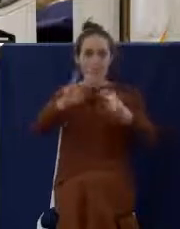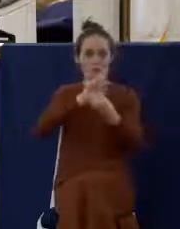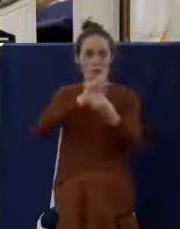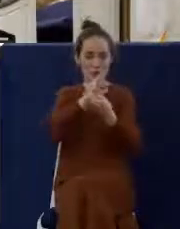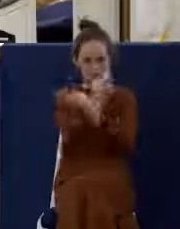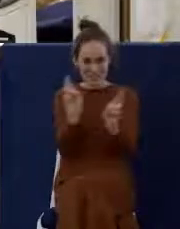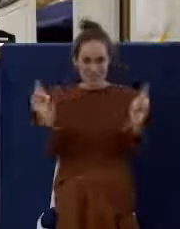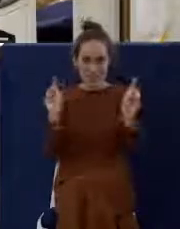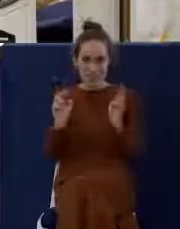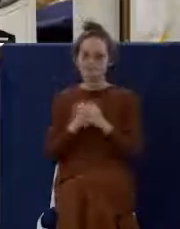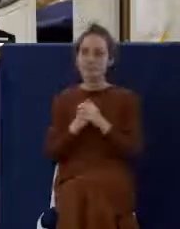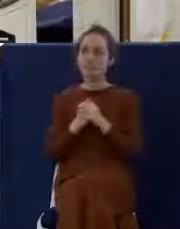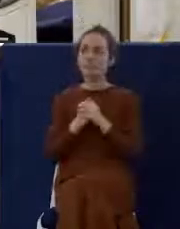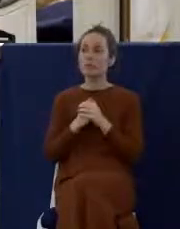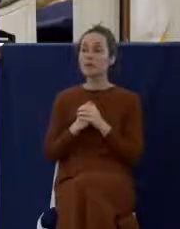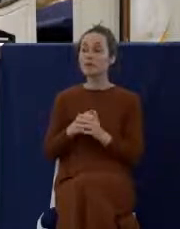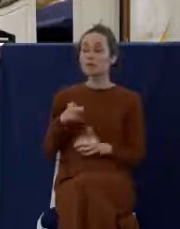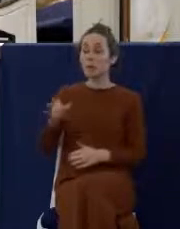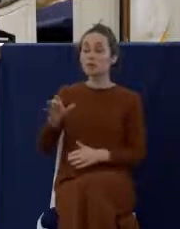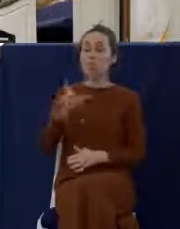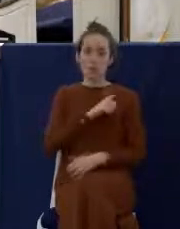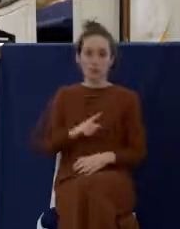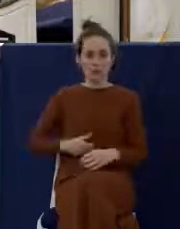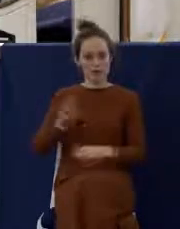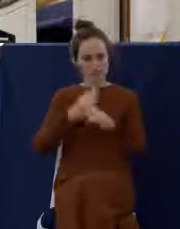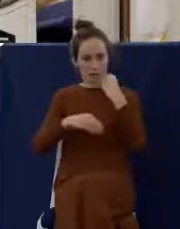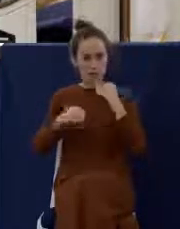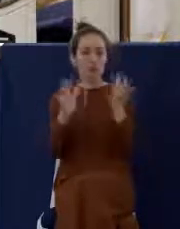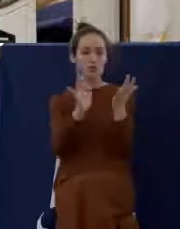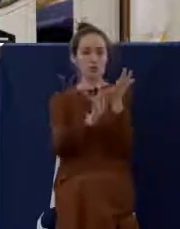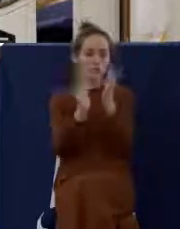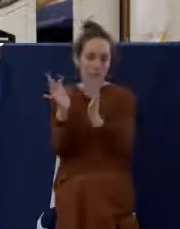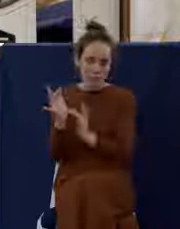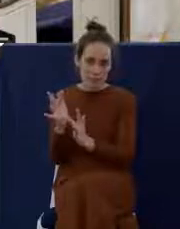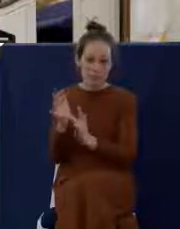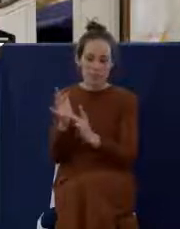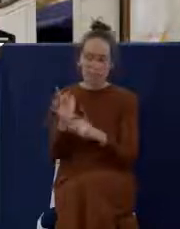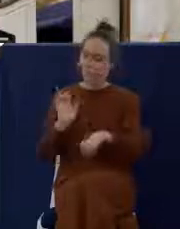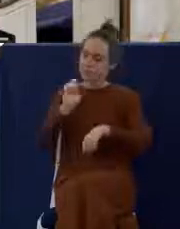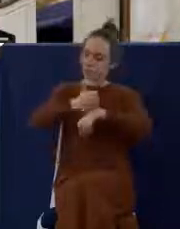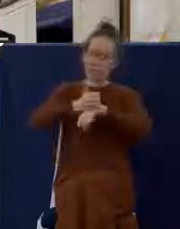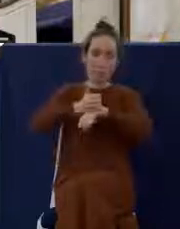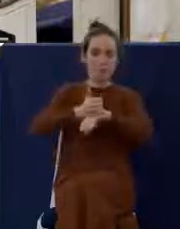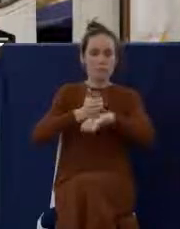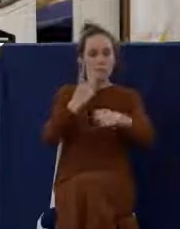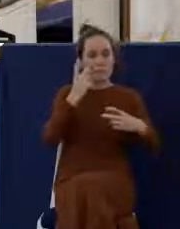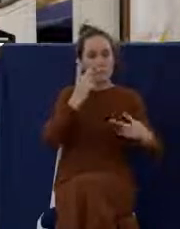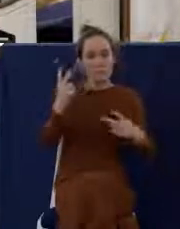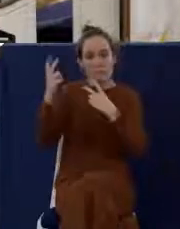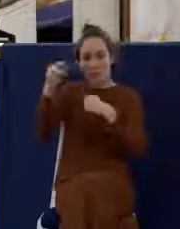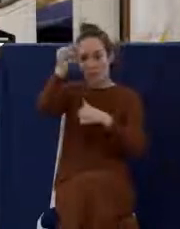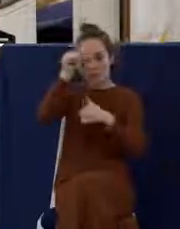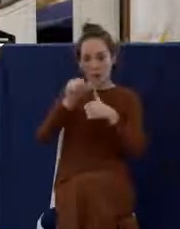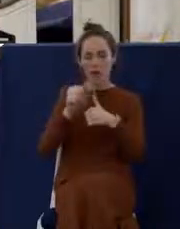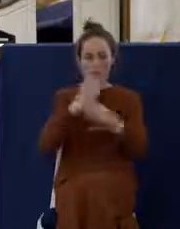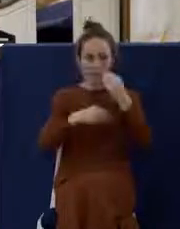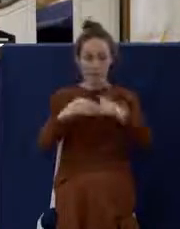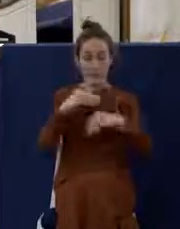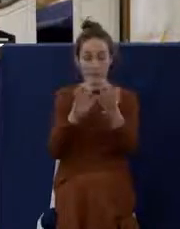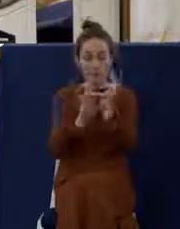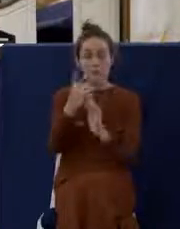sacred meal, this memorial feast. And this is what Jesus said in Mark chapter 14,